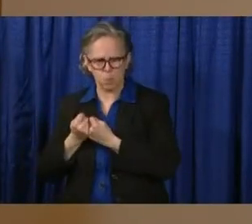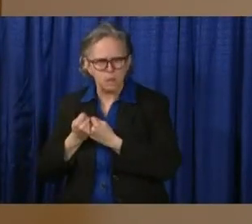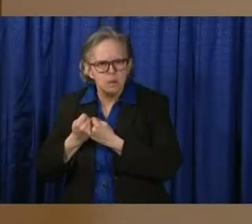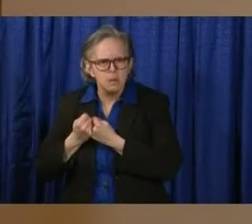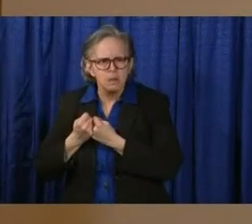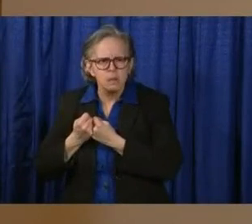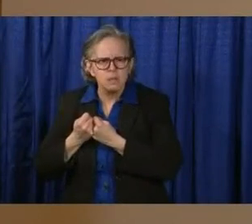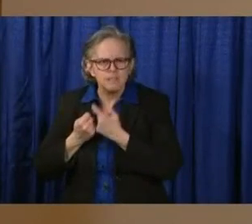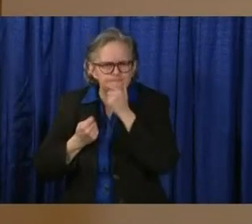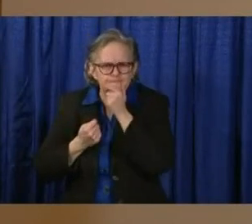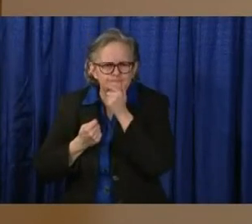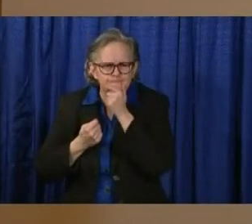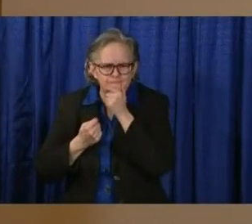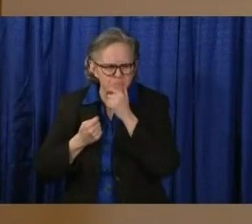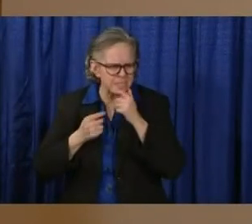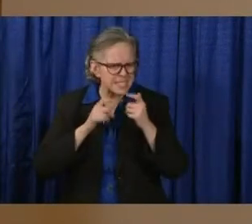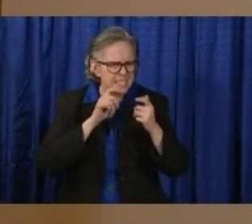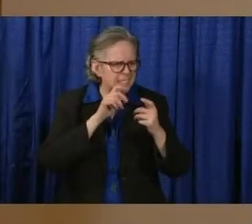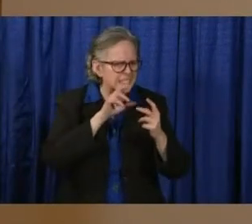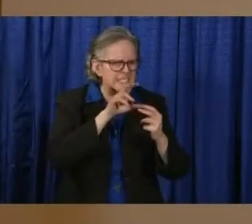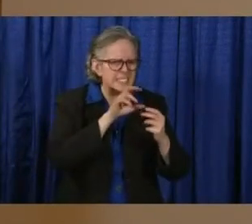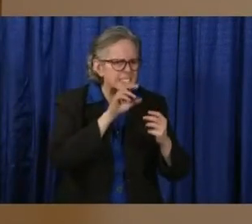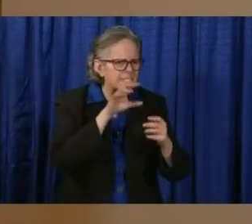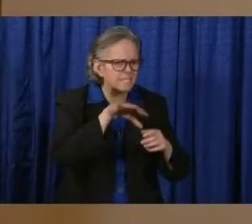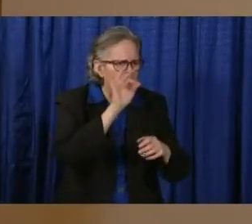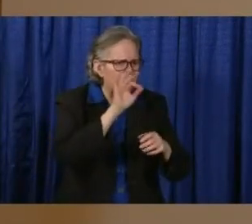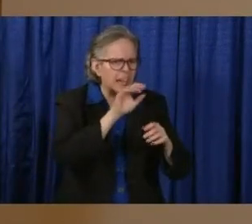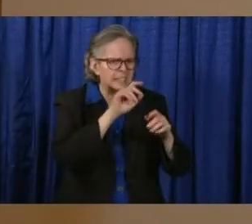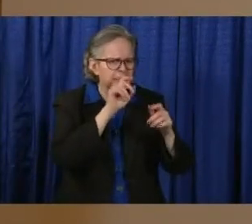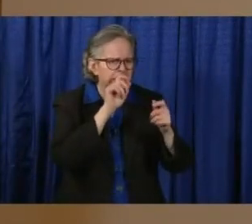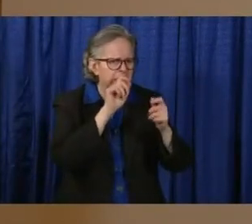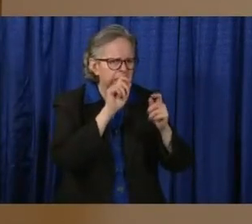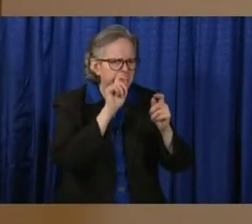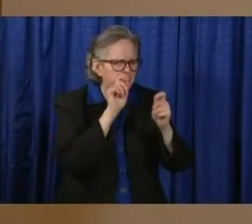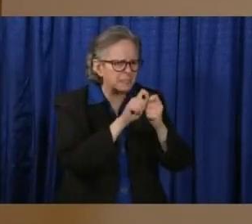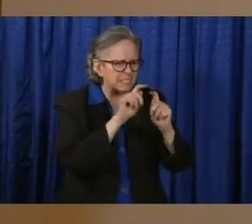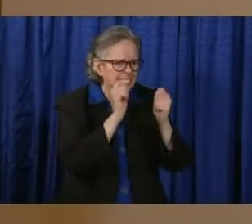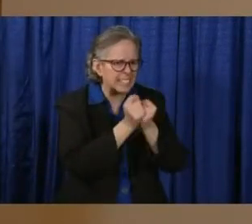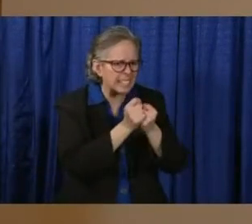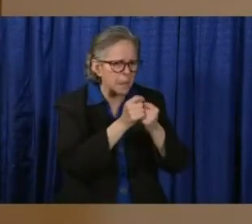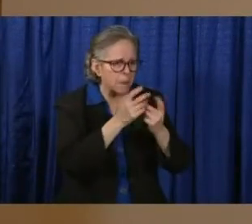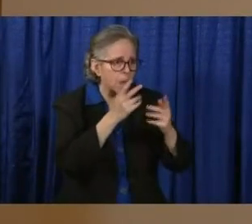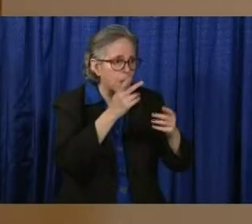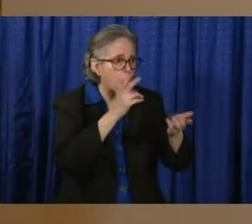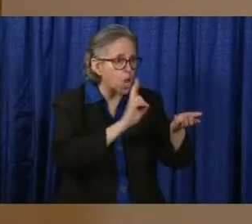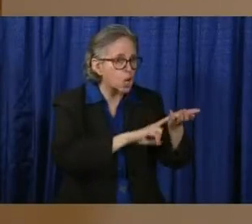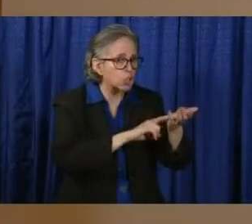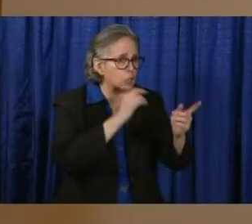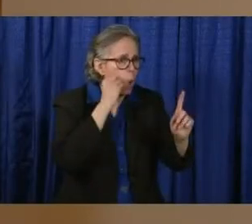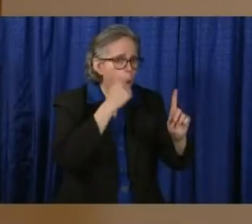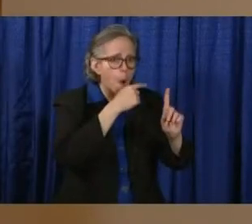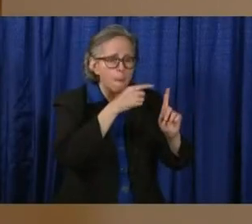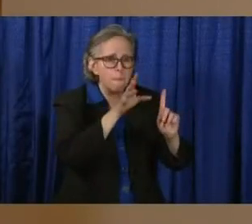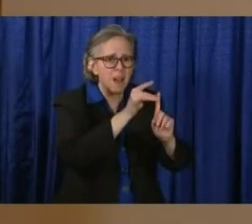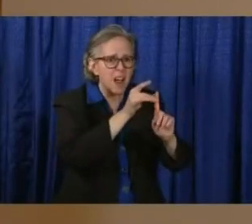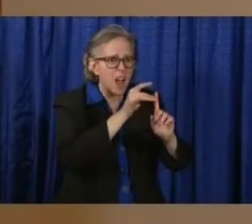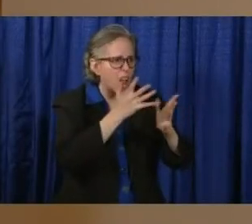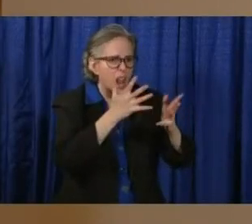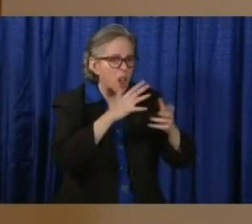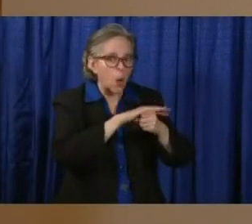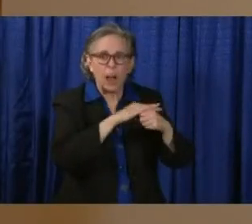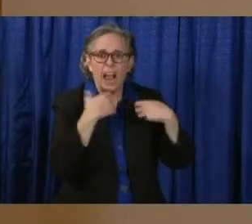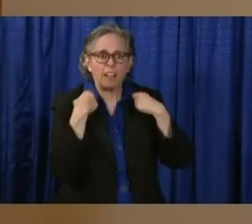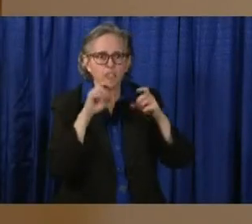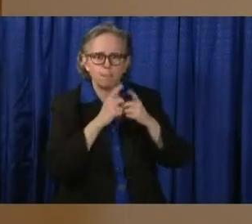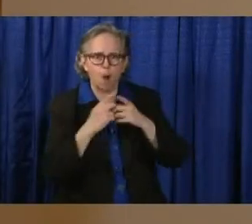whenever we hear of even one case in a nursing home. That local health department is surrounding that, doing